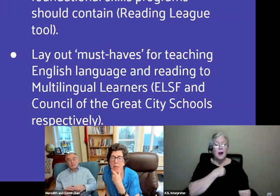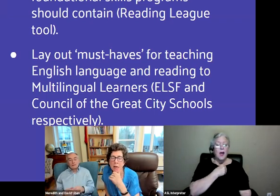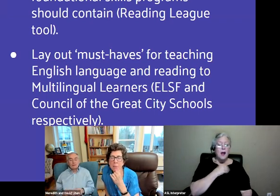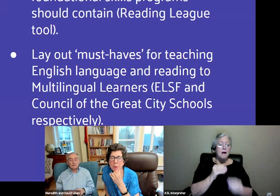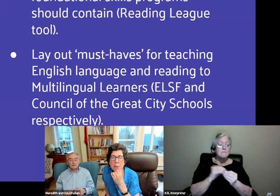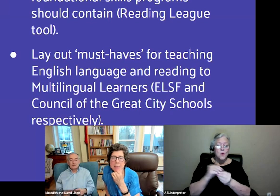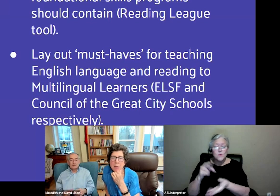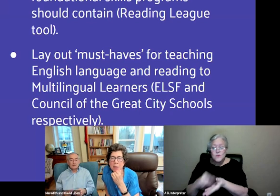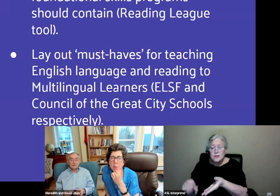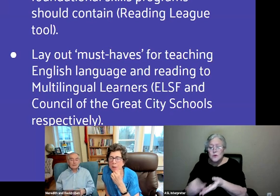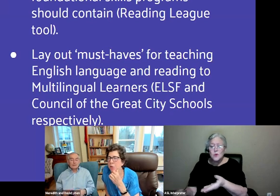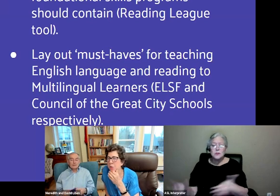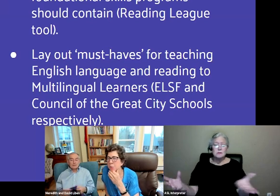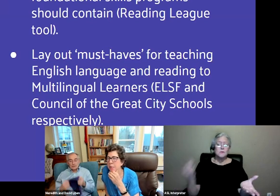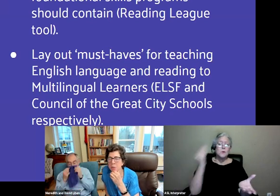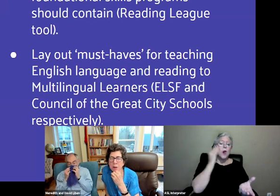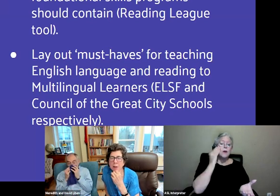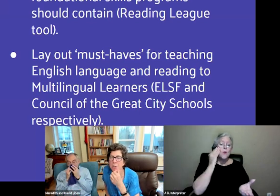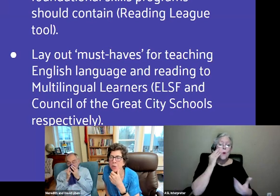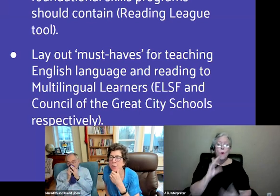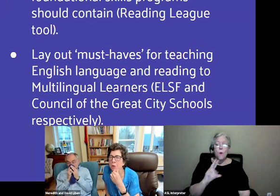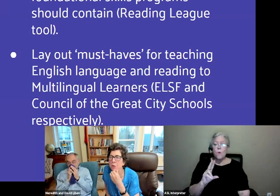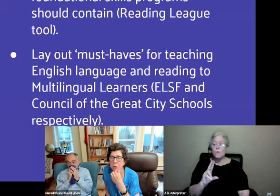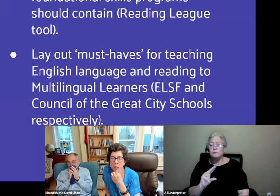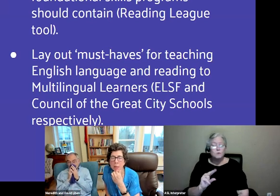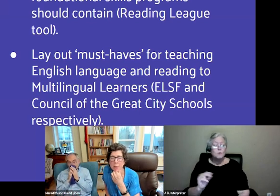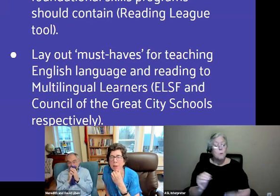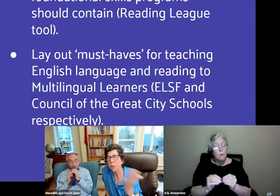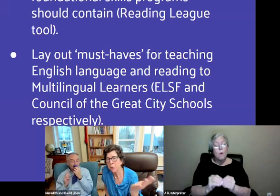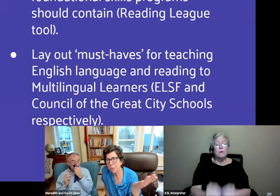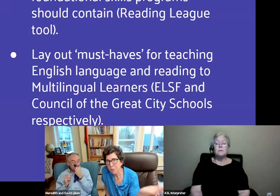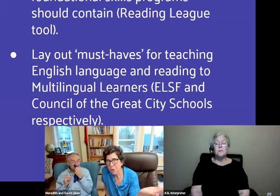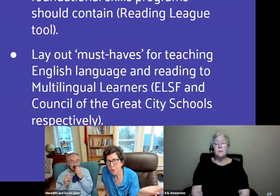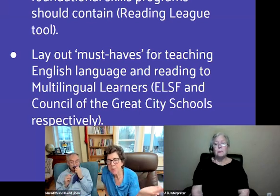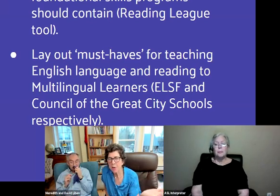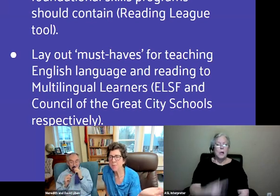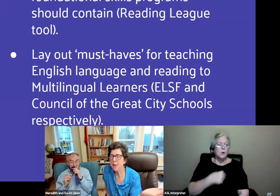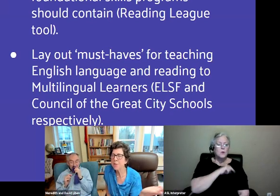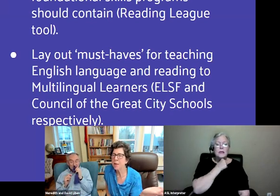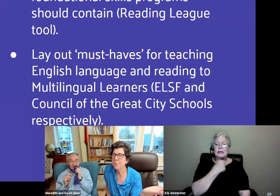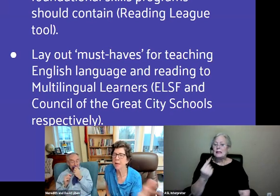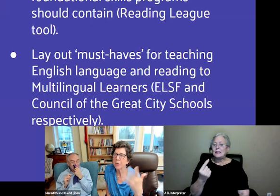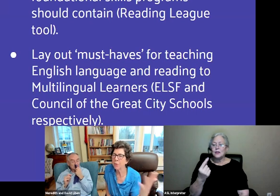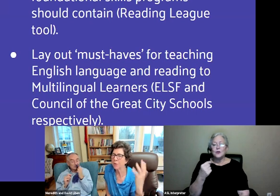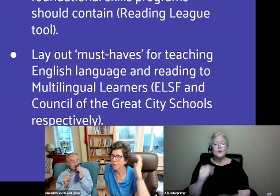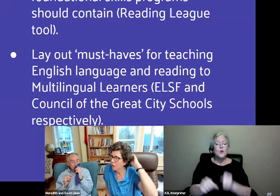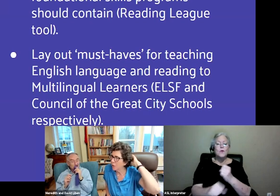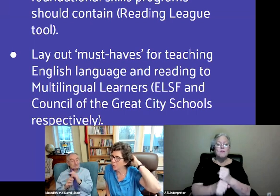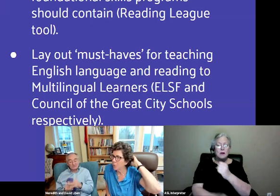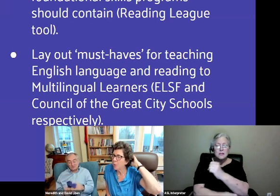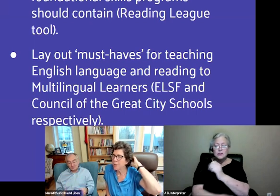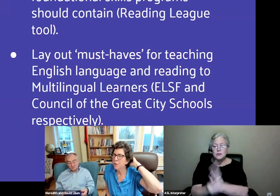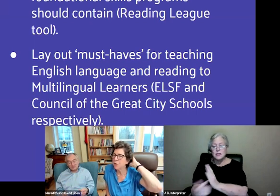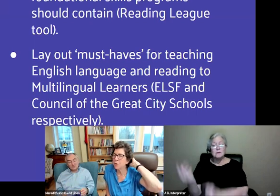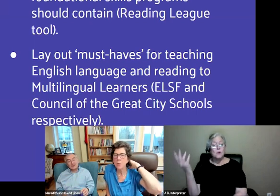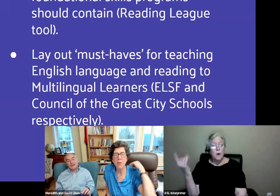we did. We didn't do foundational skills because, first of it was a Knowledge Matters campaign, so it wasn't, you know,